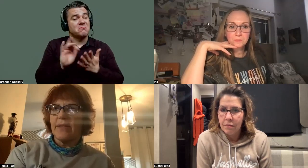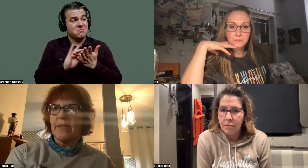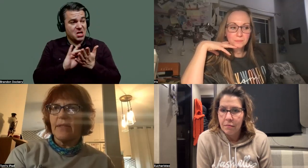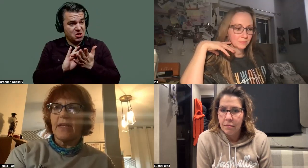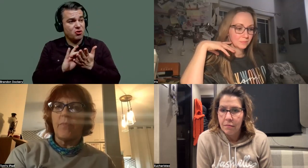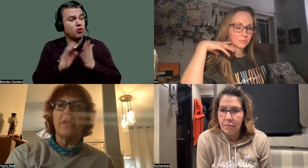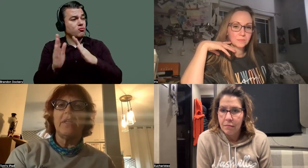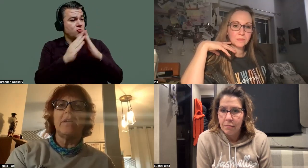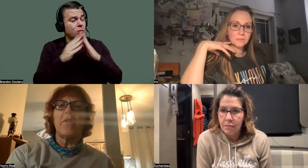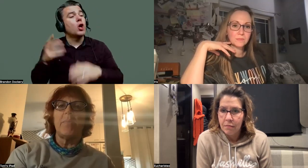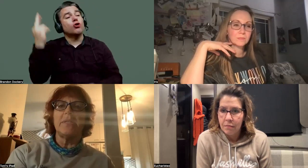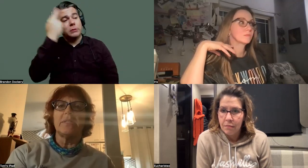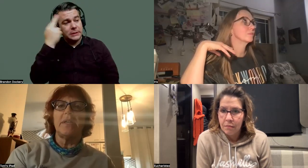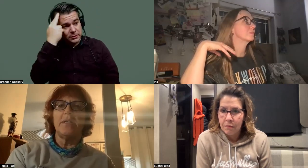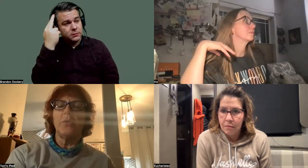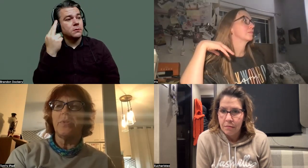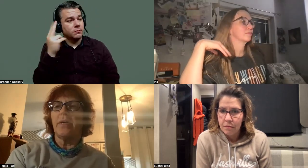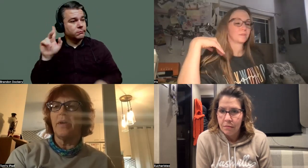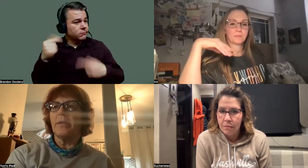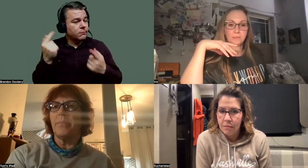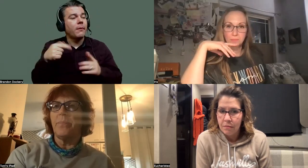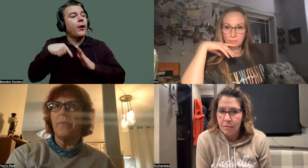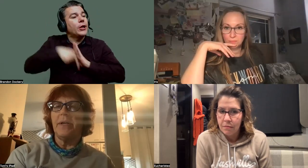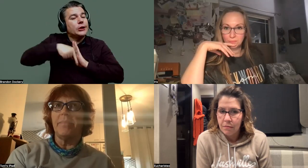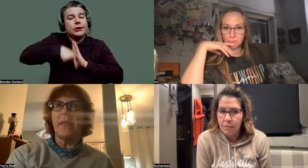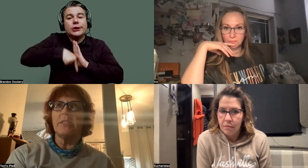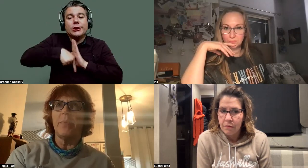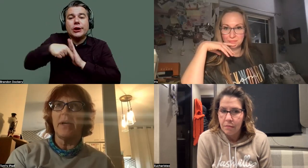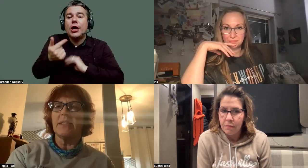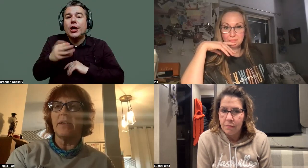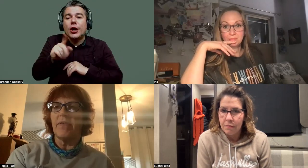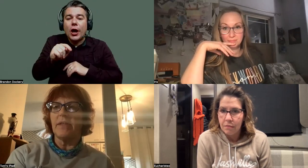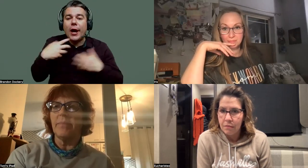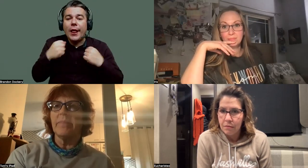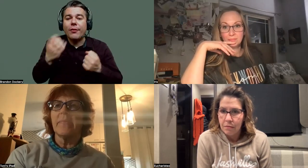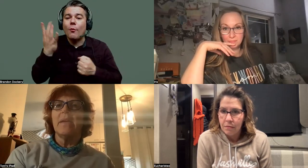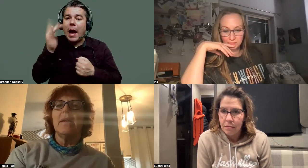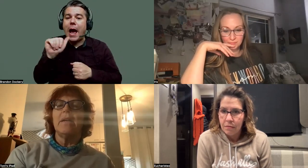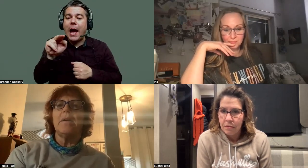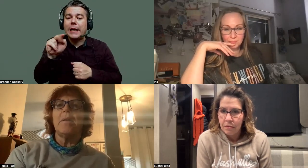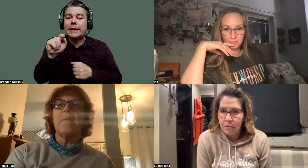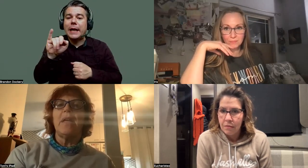realizes that they've been killing off everybody's gut health with all the antibodies they're giving them.